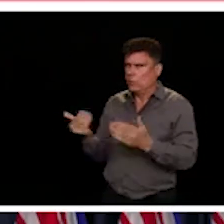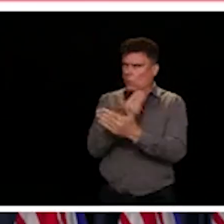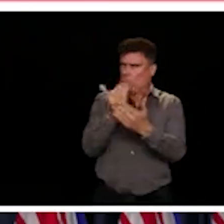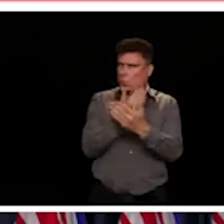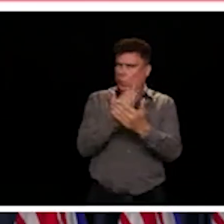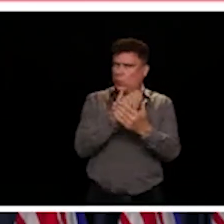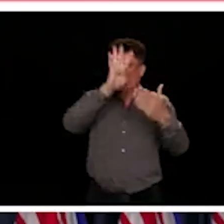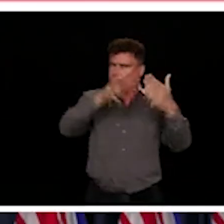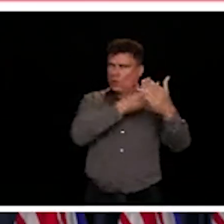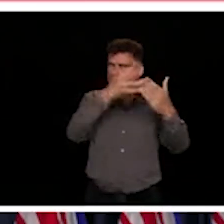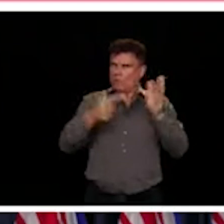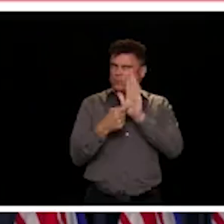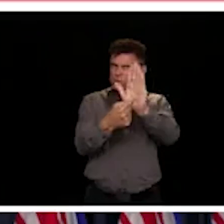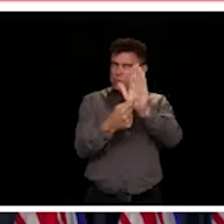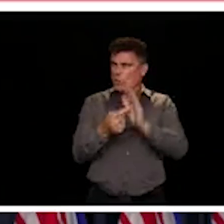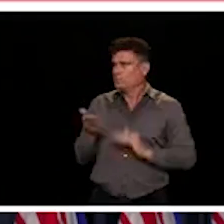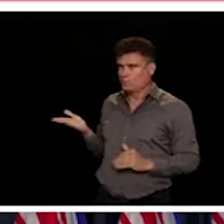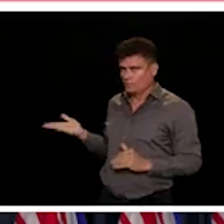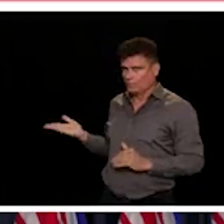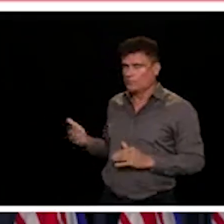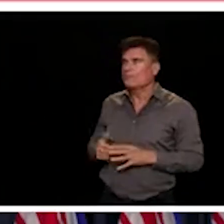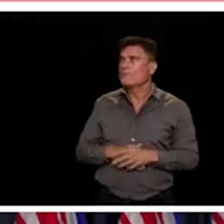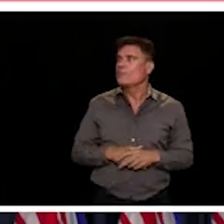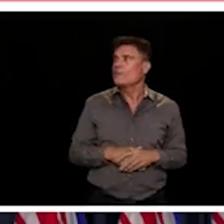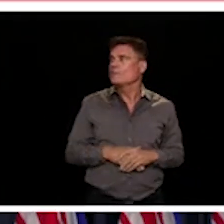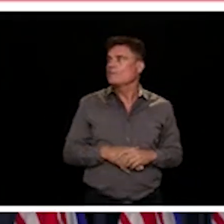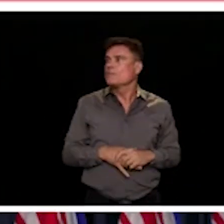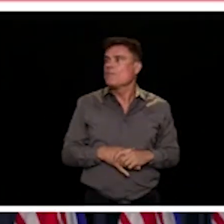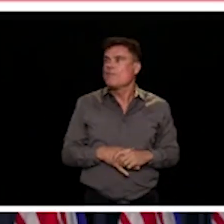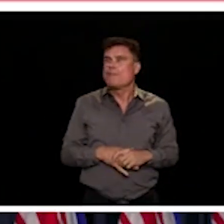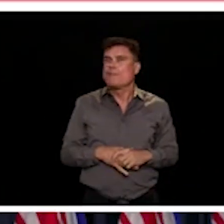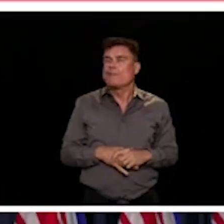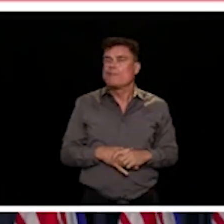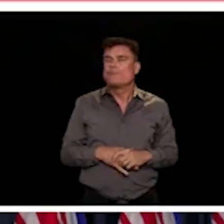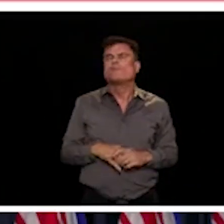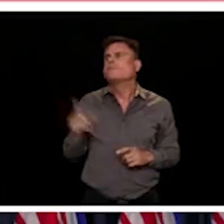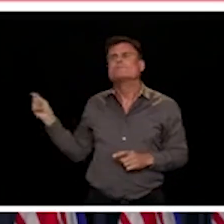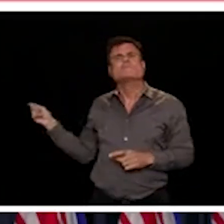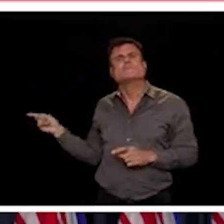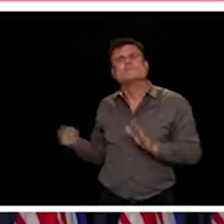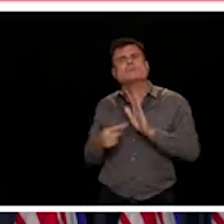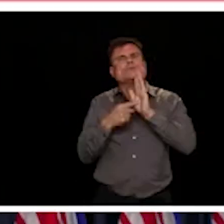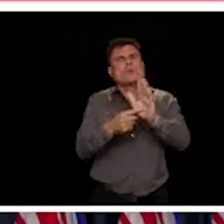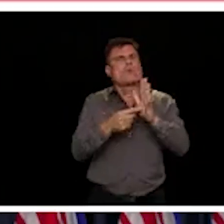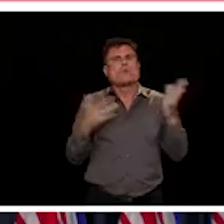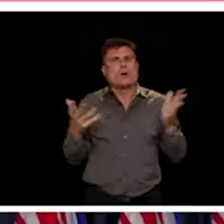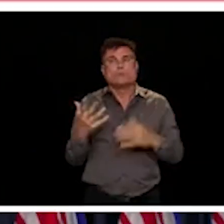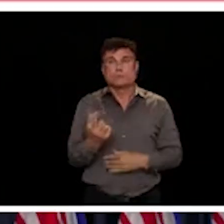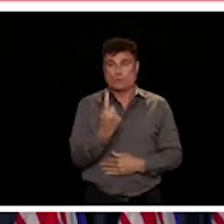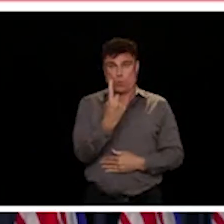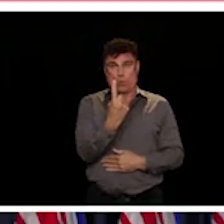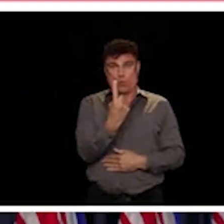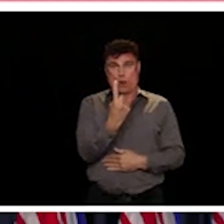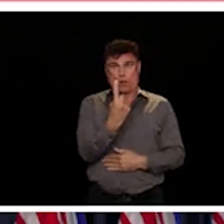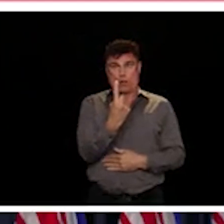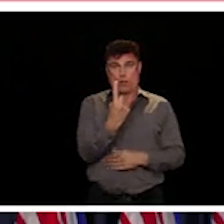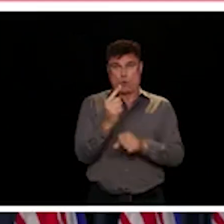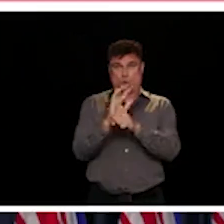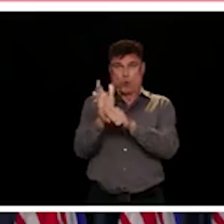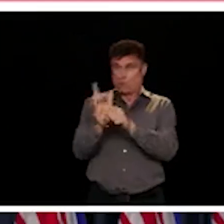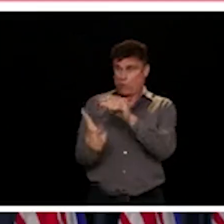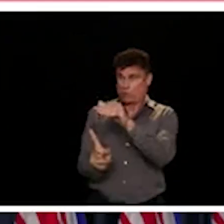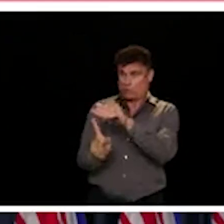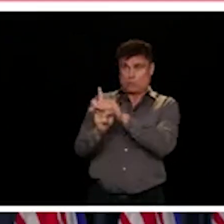is a reflection of how many people a case will transmit to when they become ill. And early